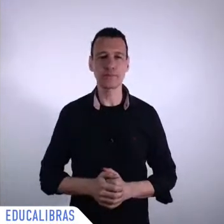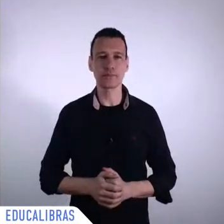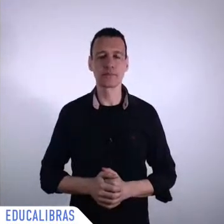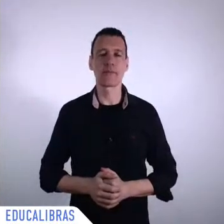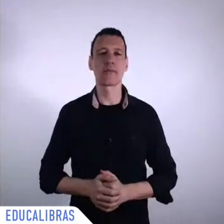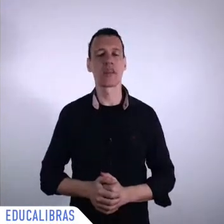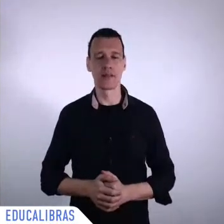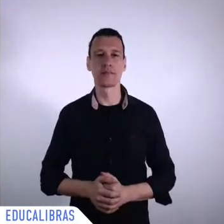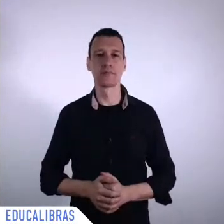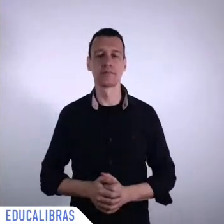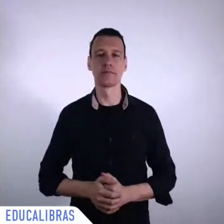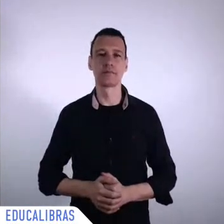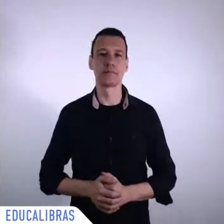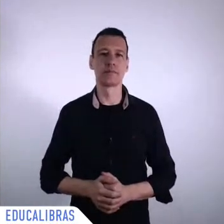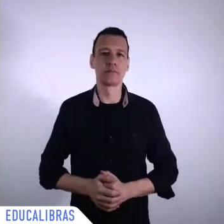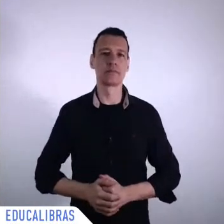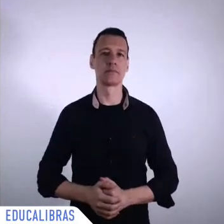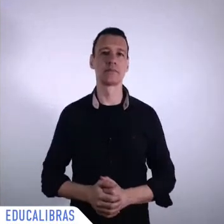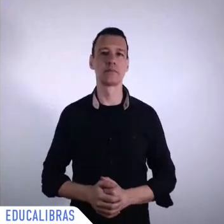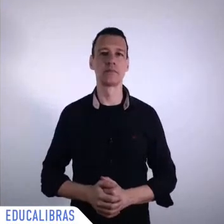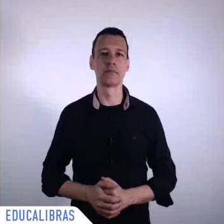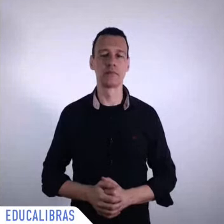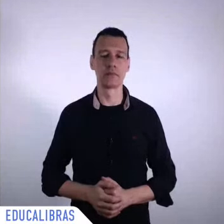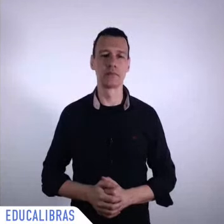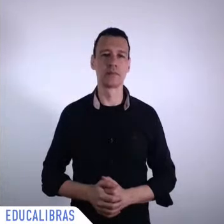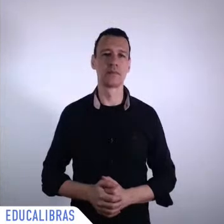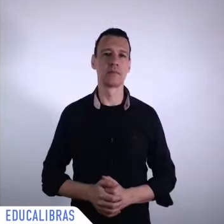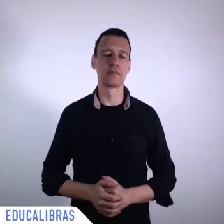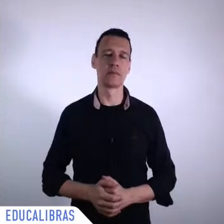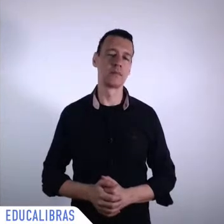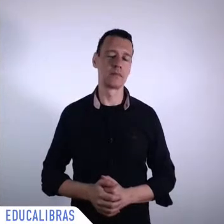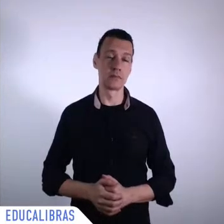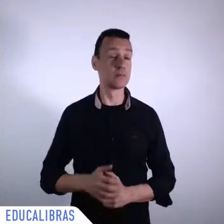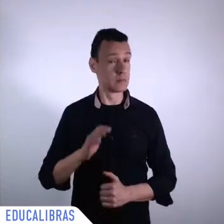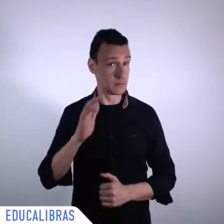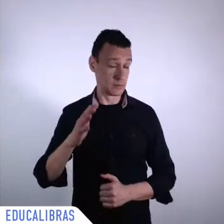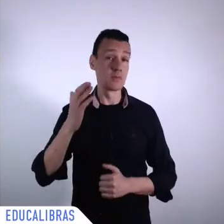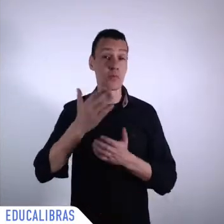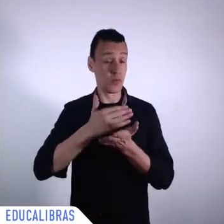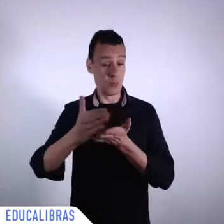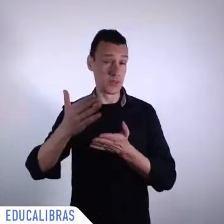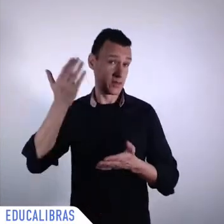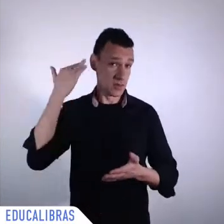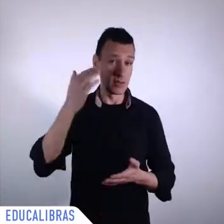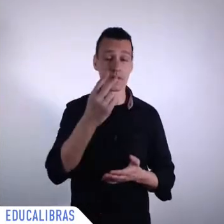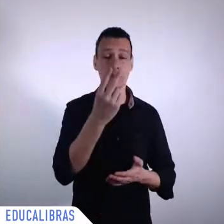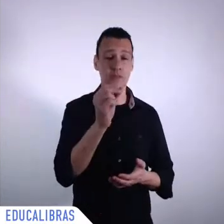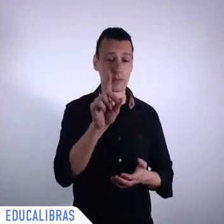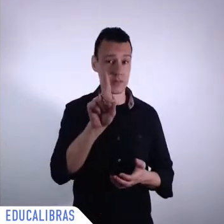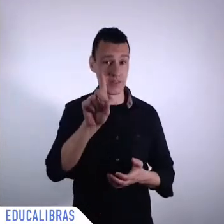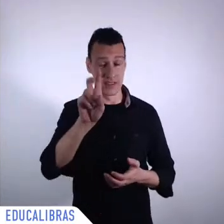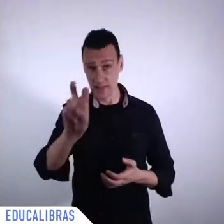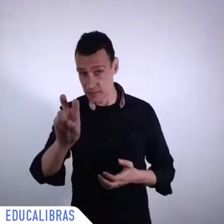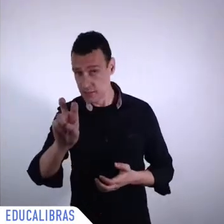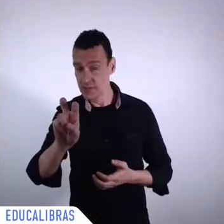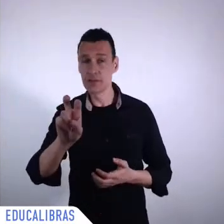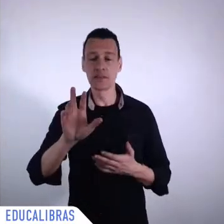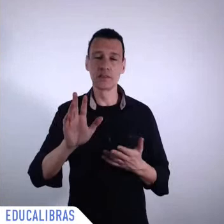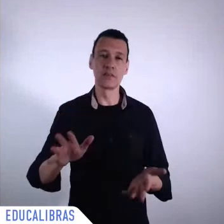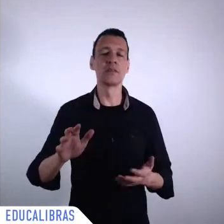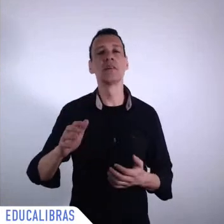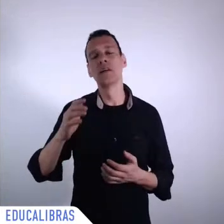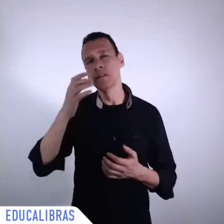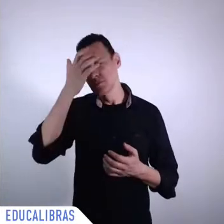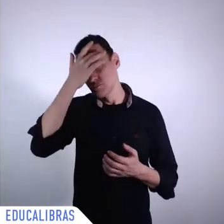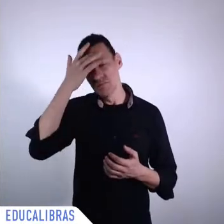since 2015. And the current COVID-19 crisis is having a dramatic impact, driving millions back to